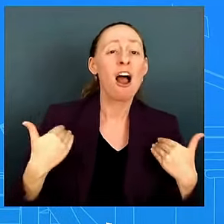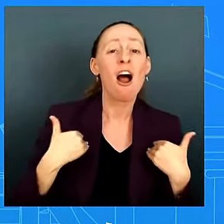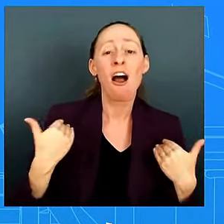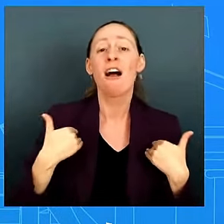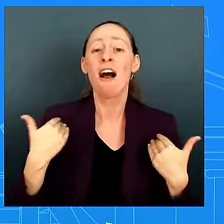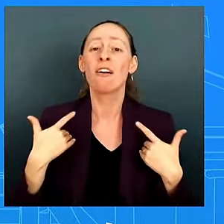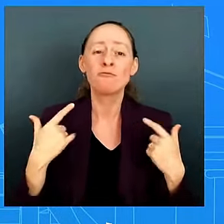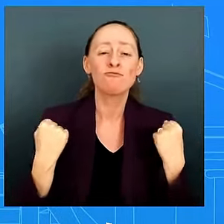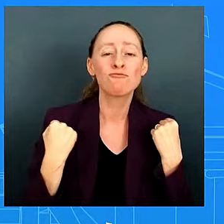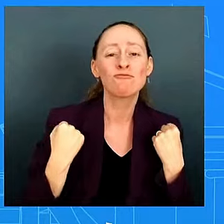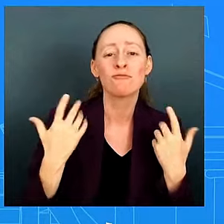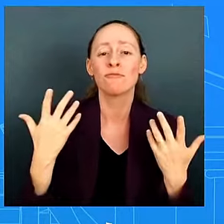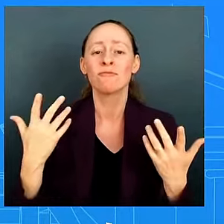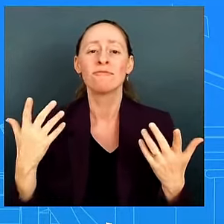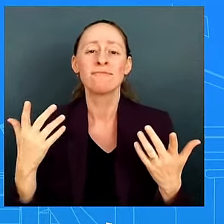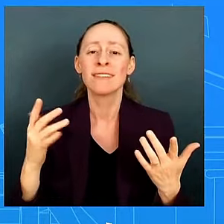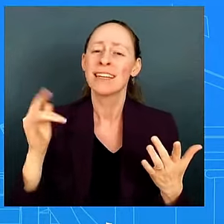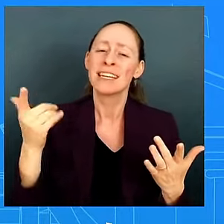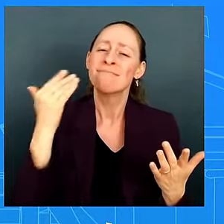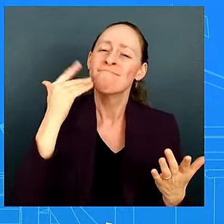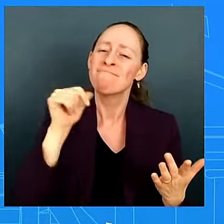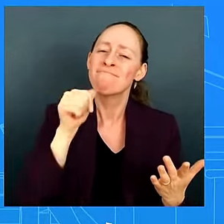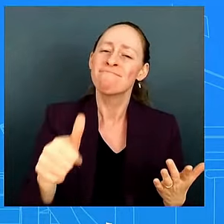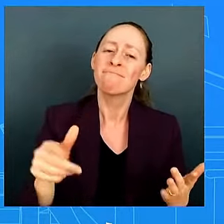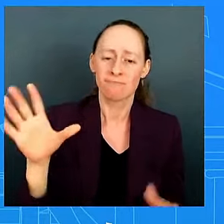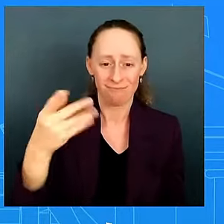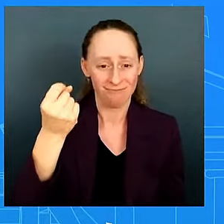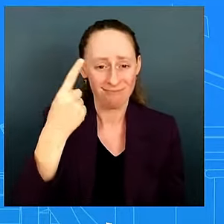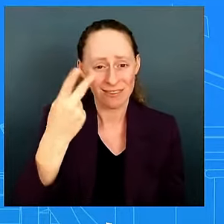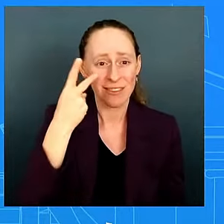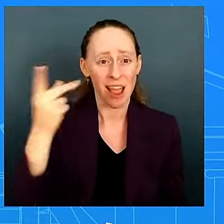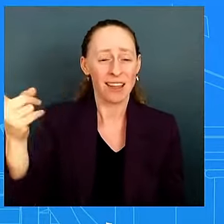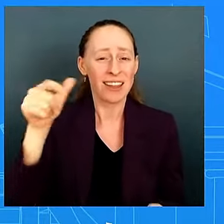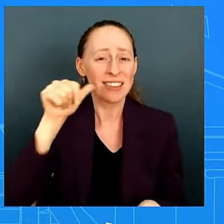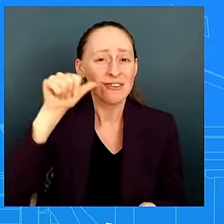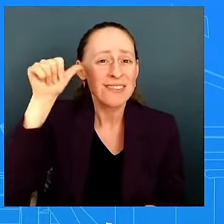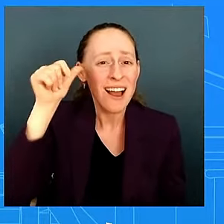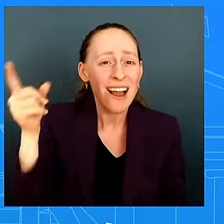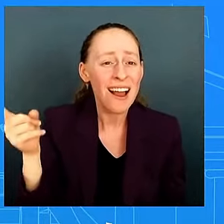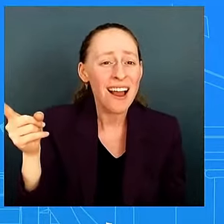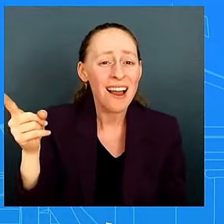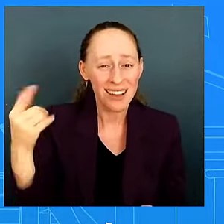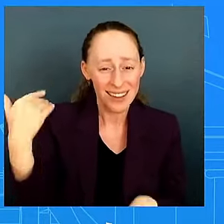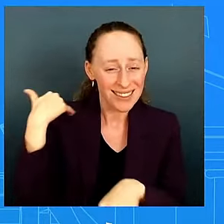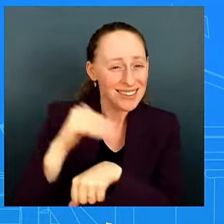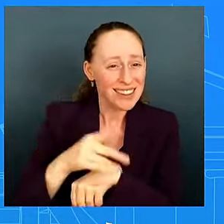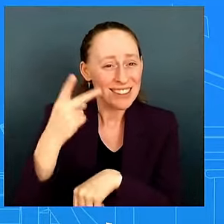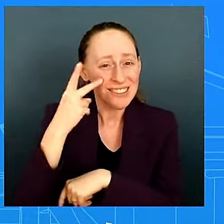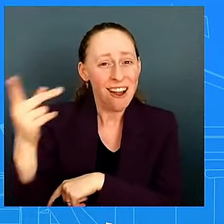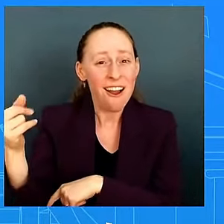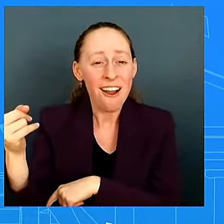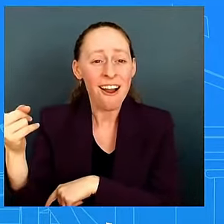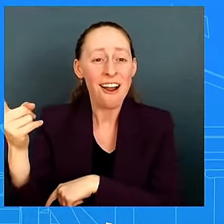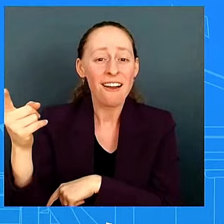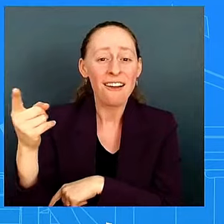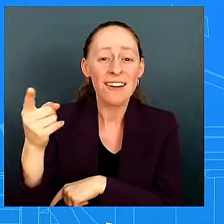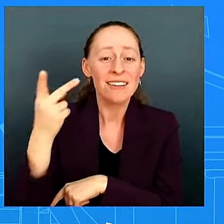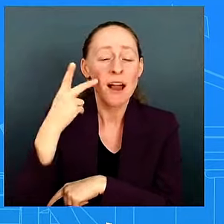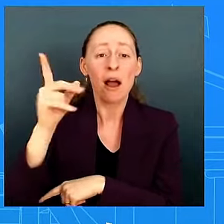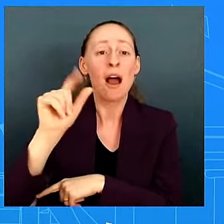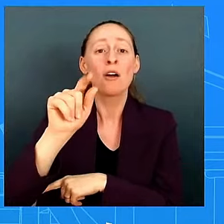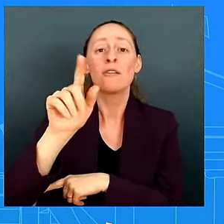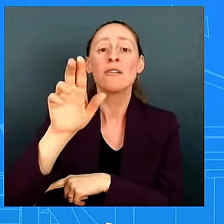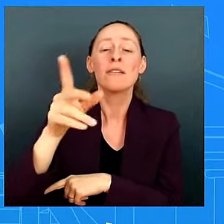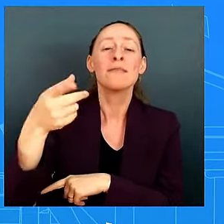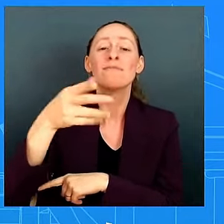over again but you saw him last night right you saw him last night you saw him at these at the rally you saw him at the white watch parties there's been many